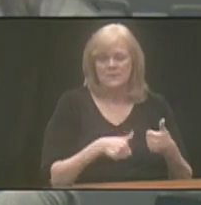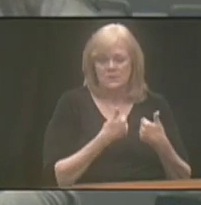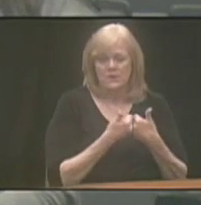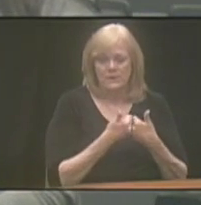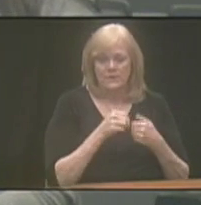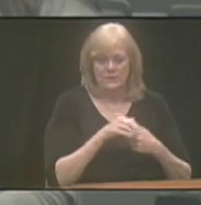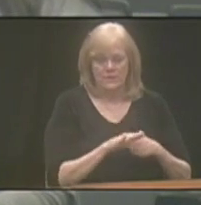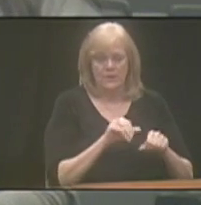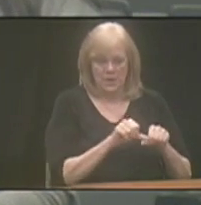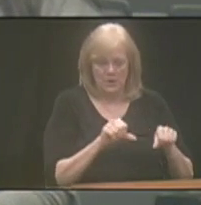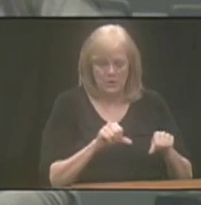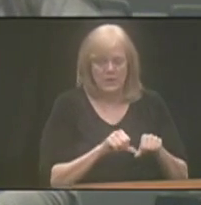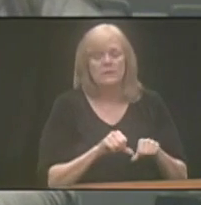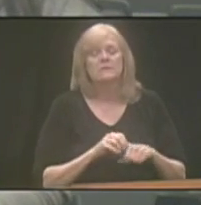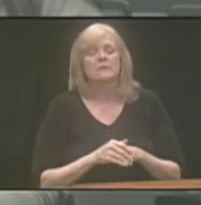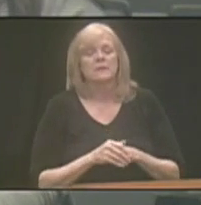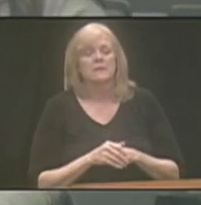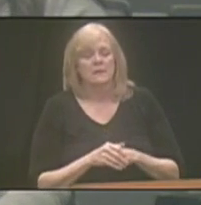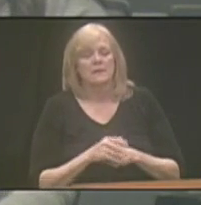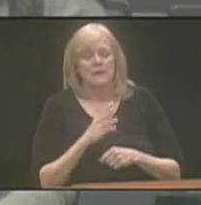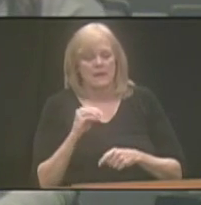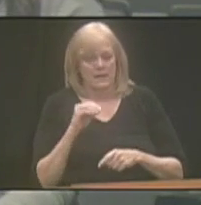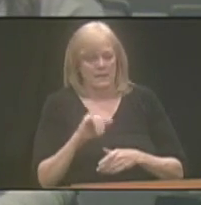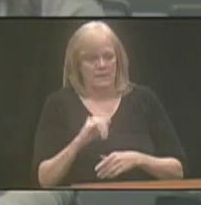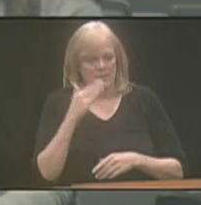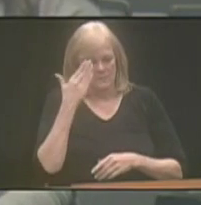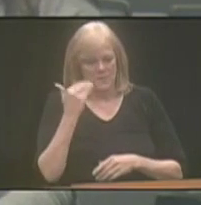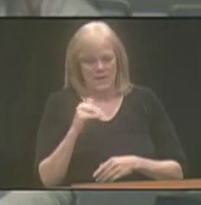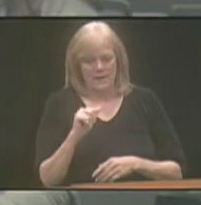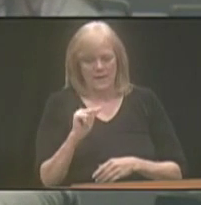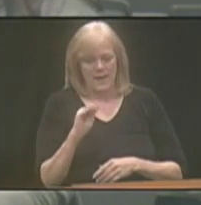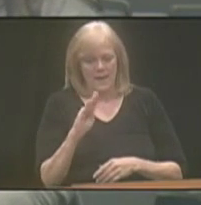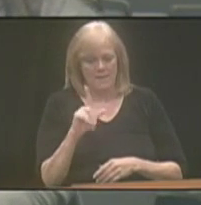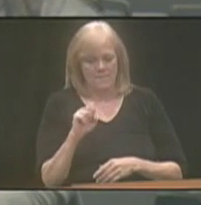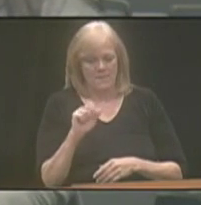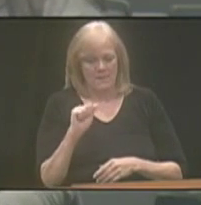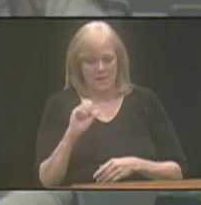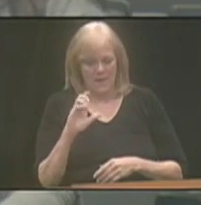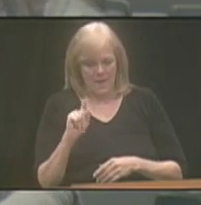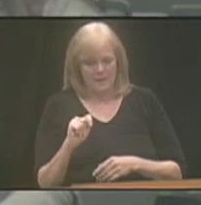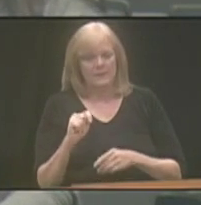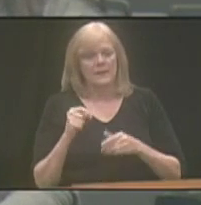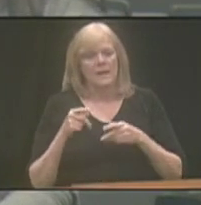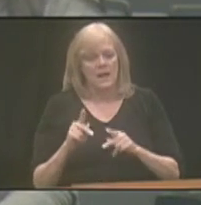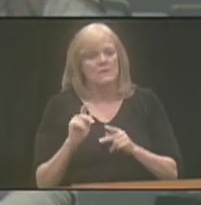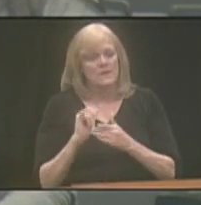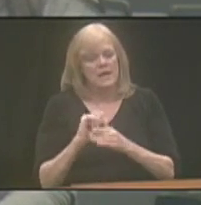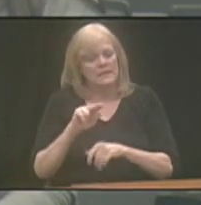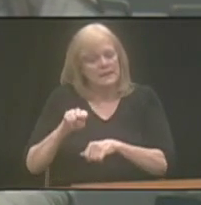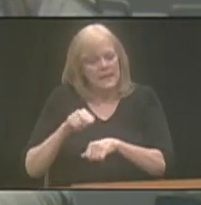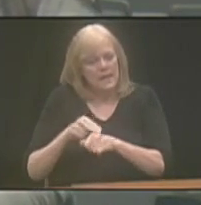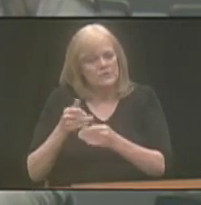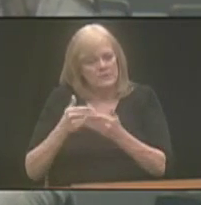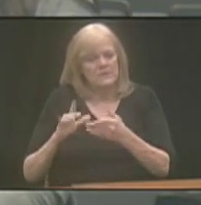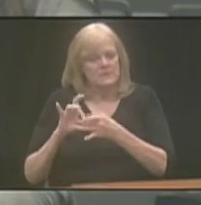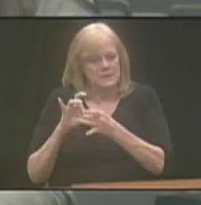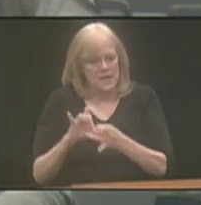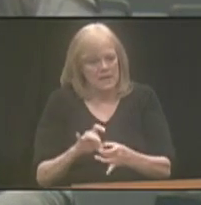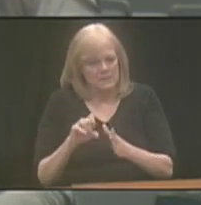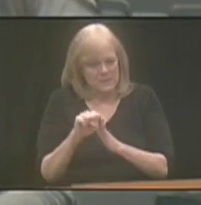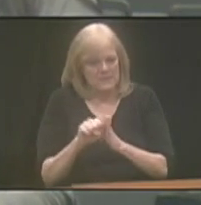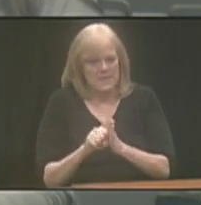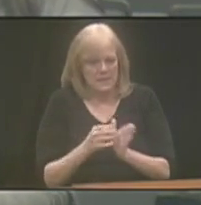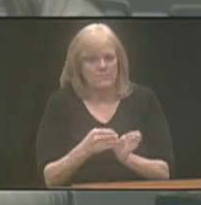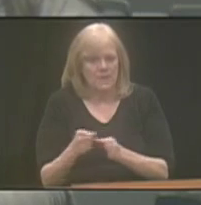challenging in their areas. And that's why the ABLE Act allows for that national piece to be tied to